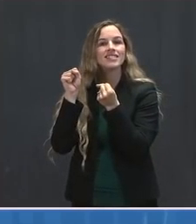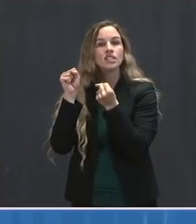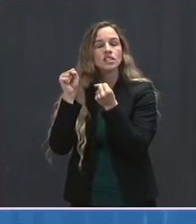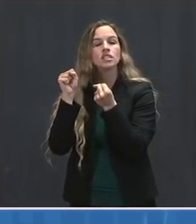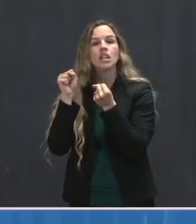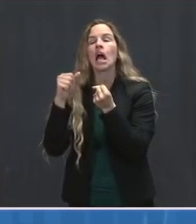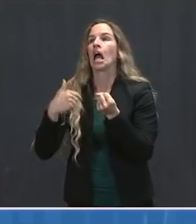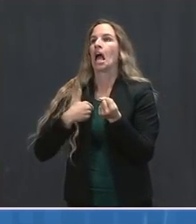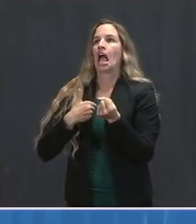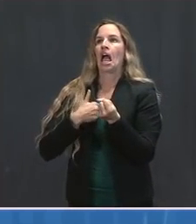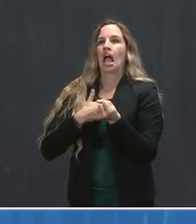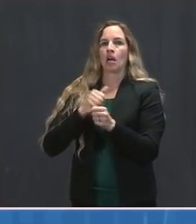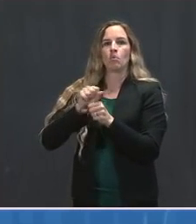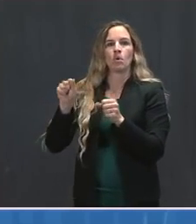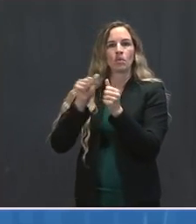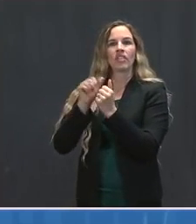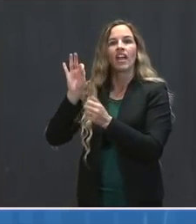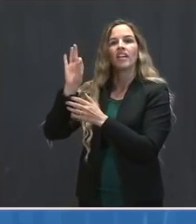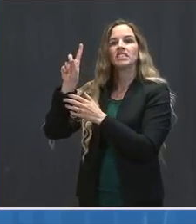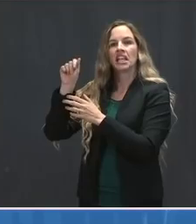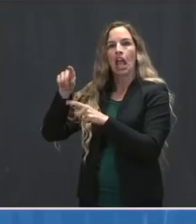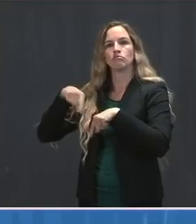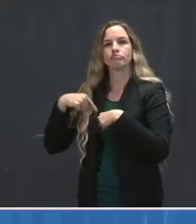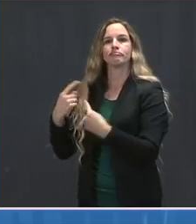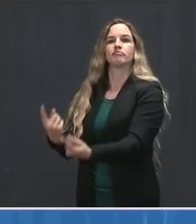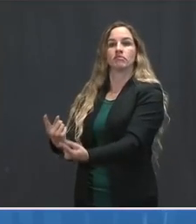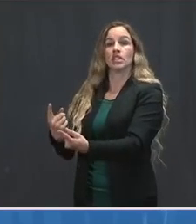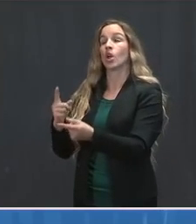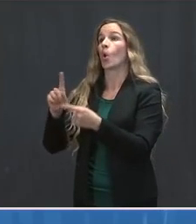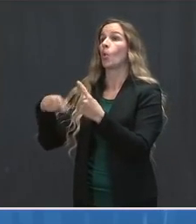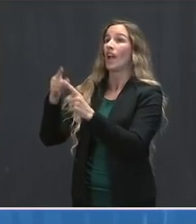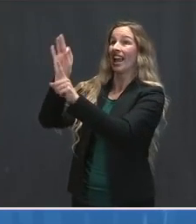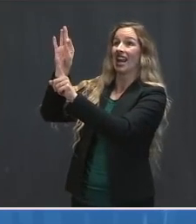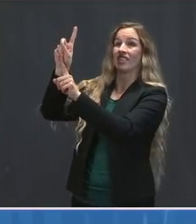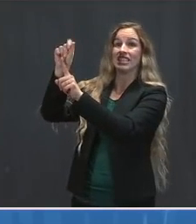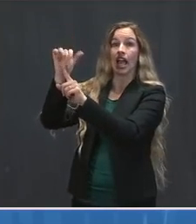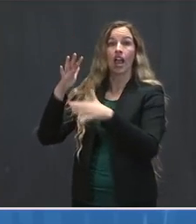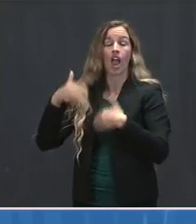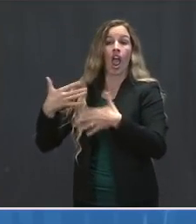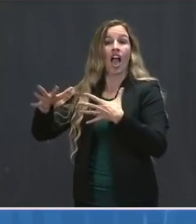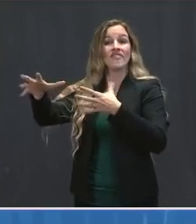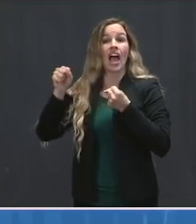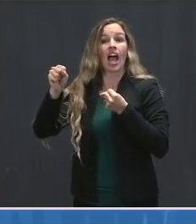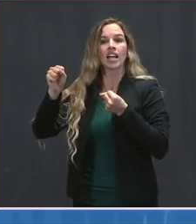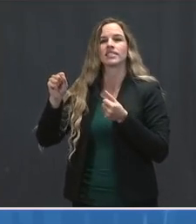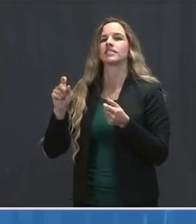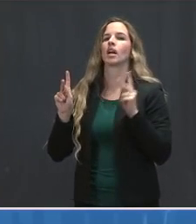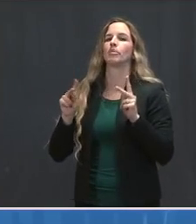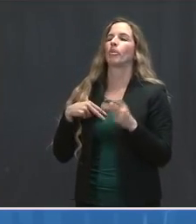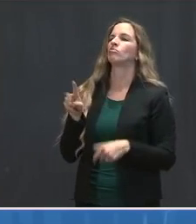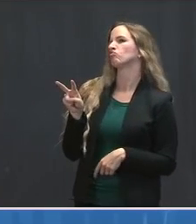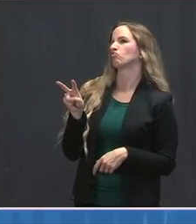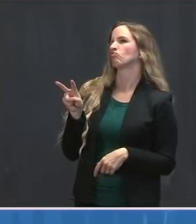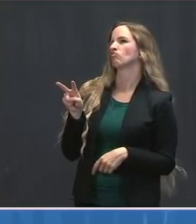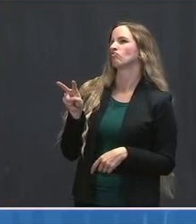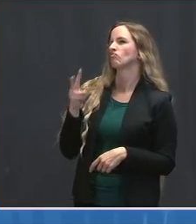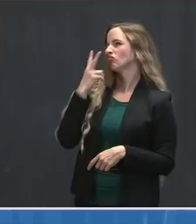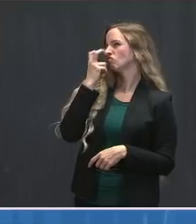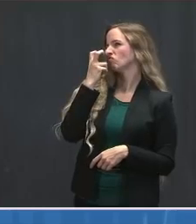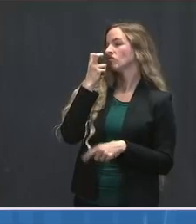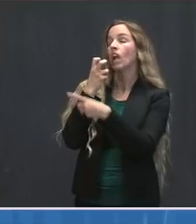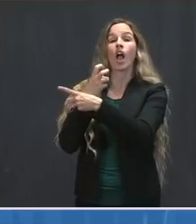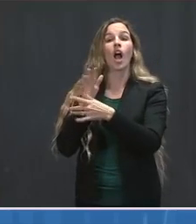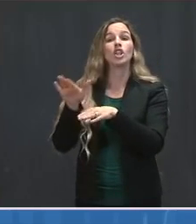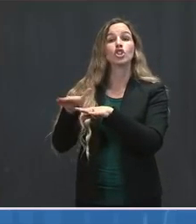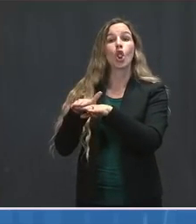the FDA for quite some time, that when they go fast, people criticize them. When they go slow, people criticize them. And I think